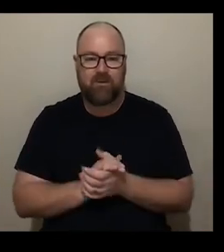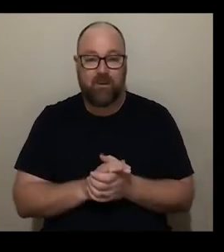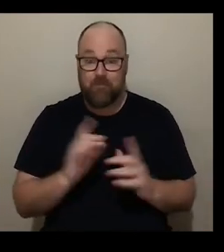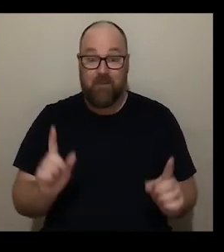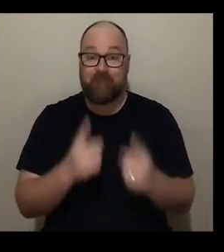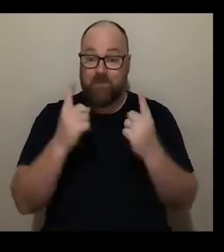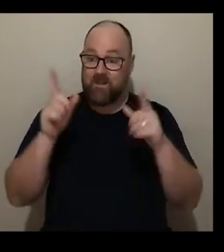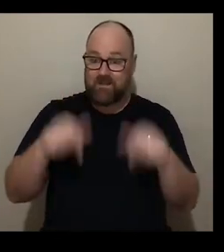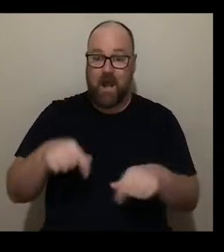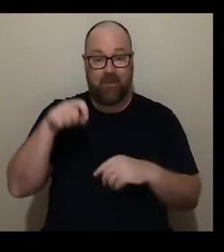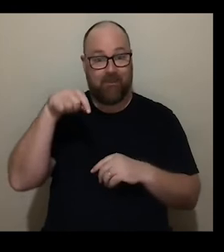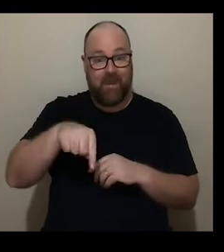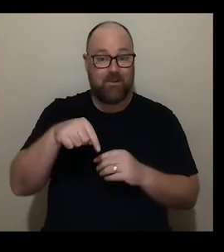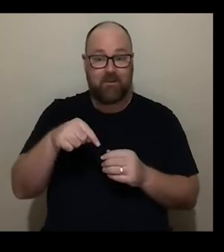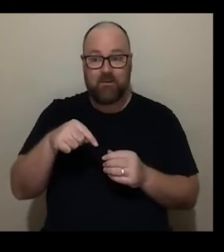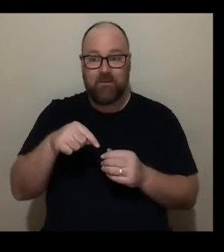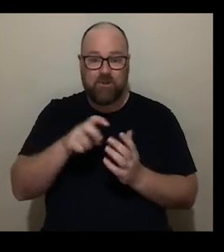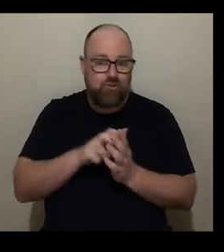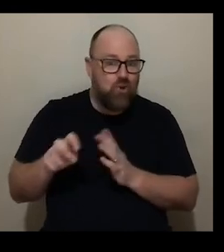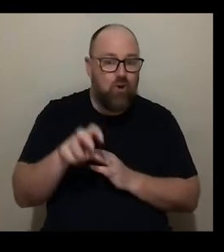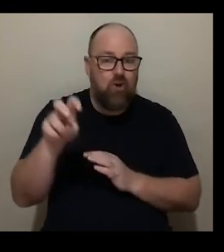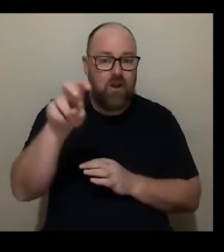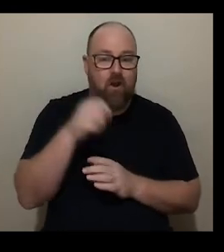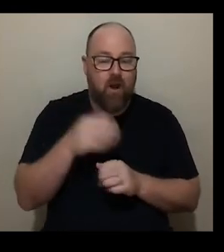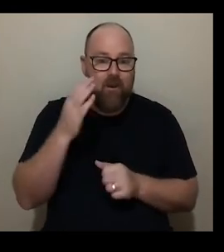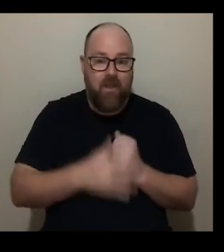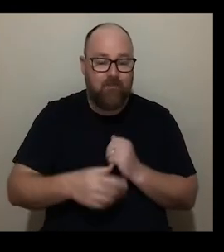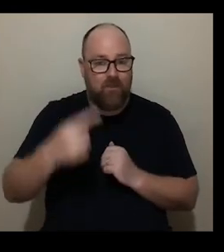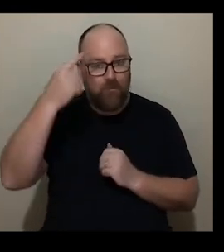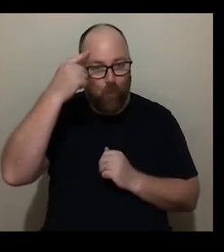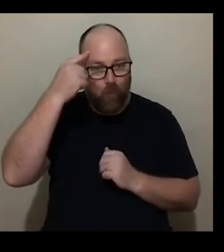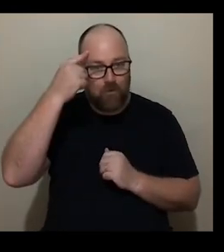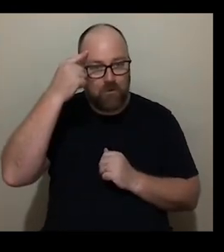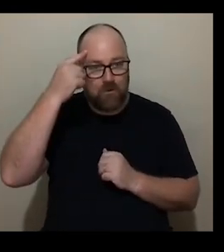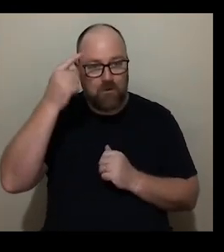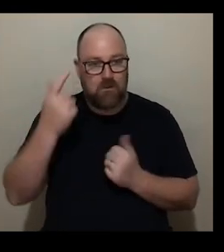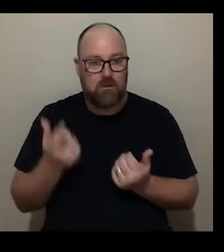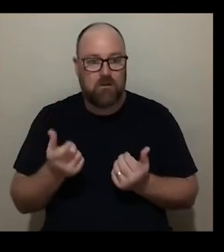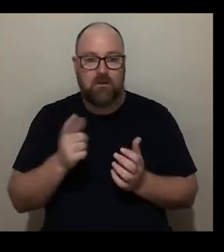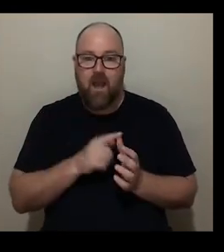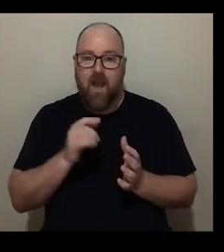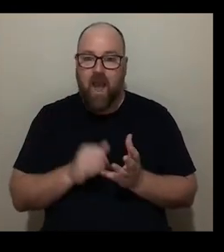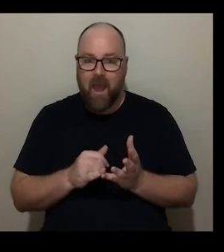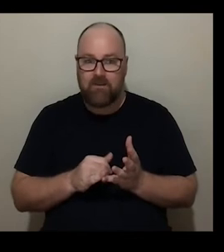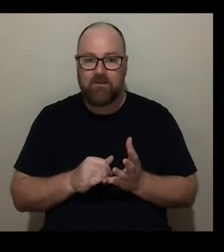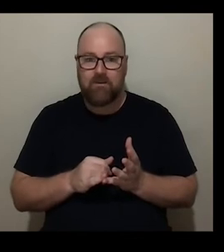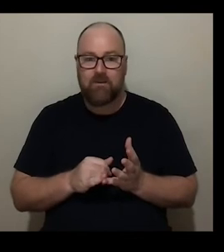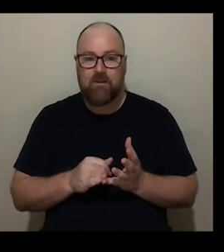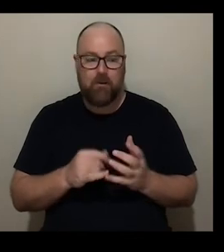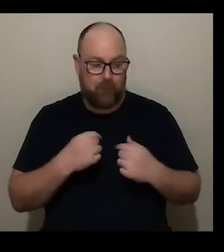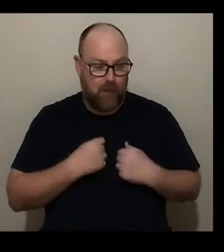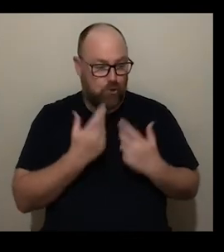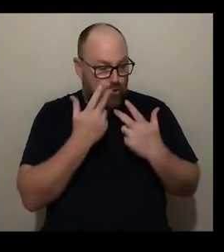this journey i would have never imagined that as um you know the snowball effect from